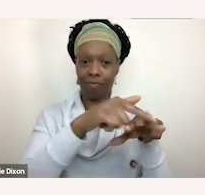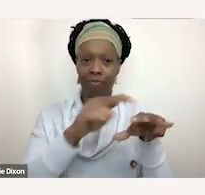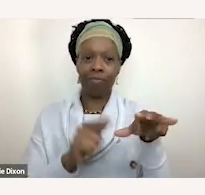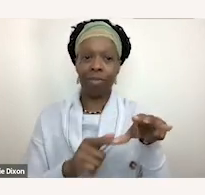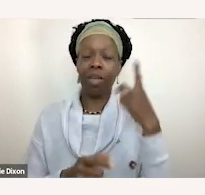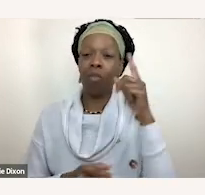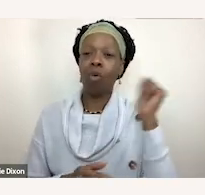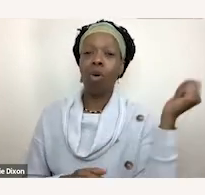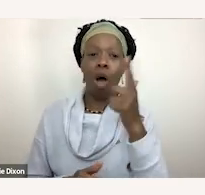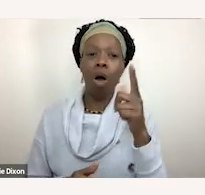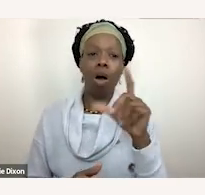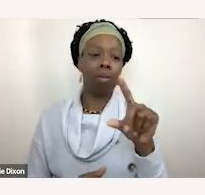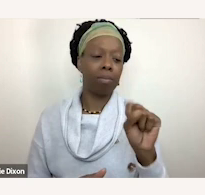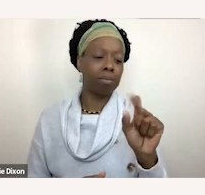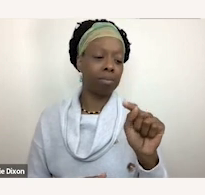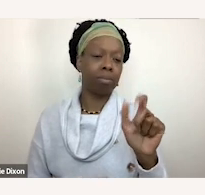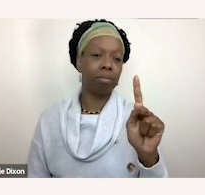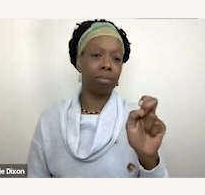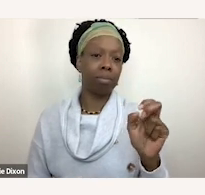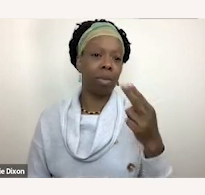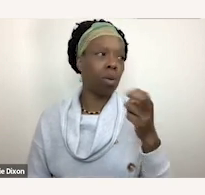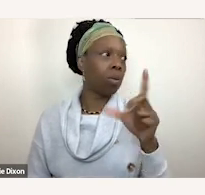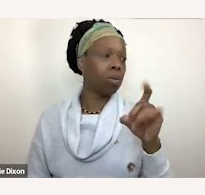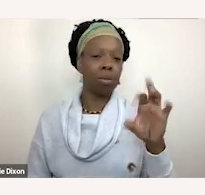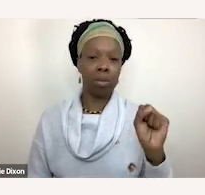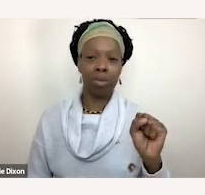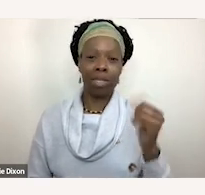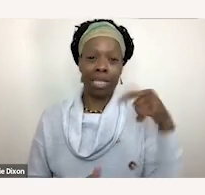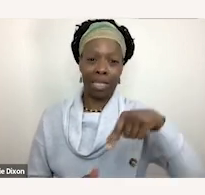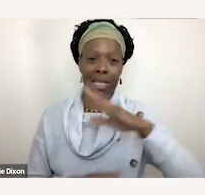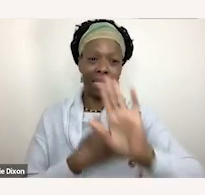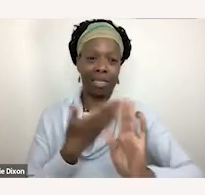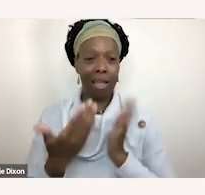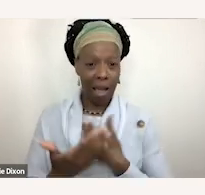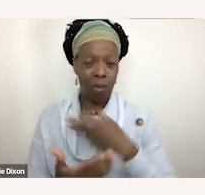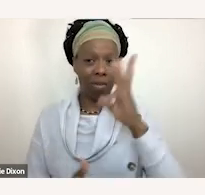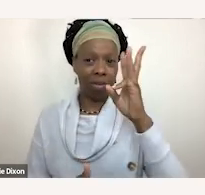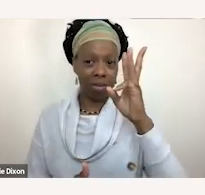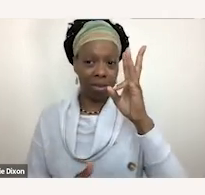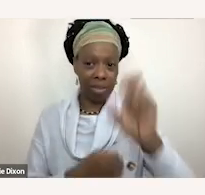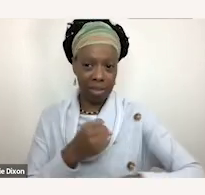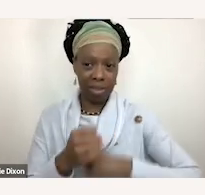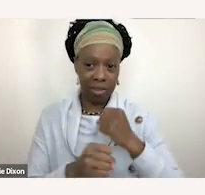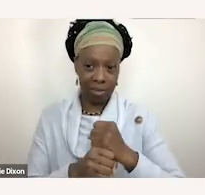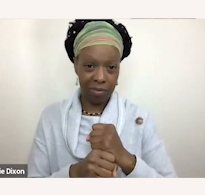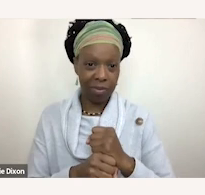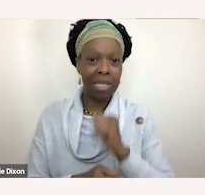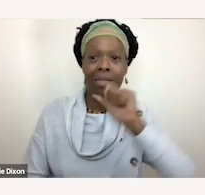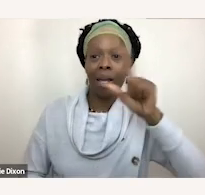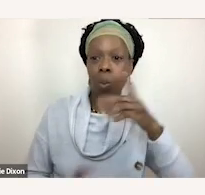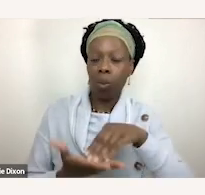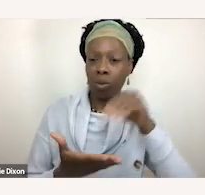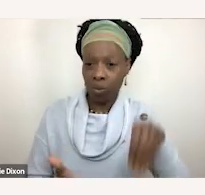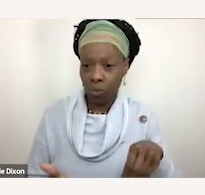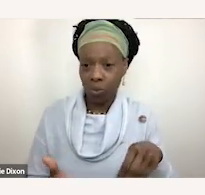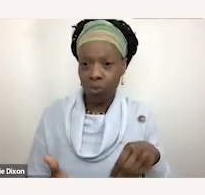learn along this sort of process as i said we're we're now in what our sixth year um it's not just obviously students who are part of